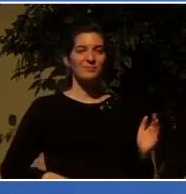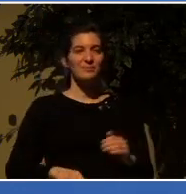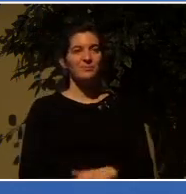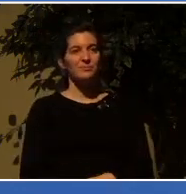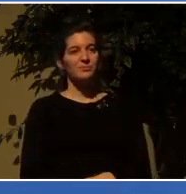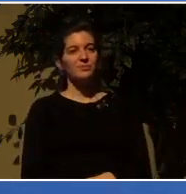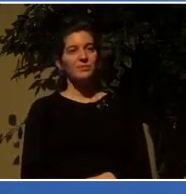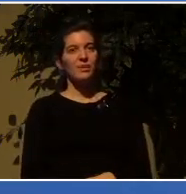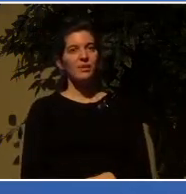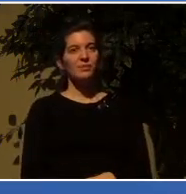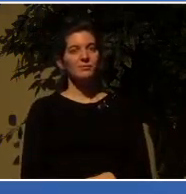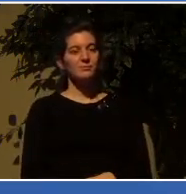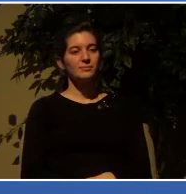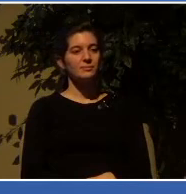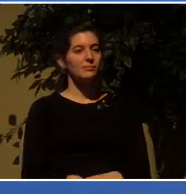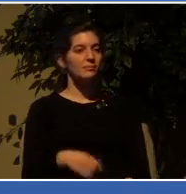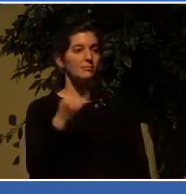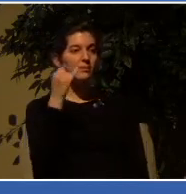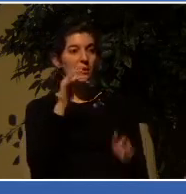theme that runs throughout Scripture,